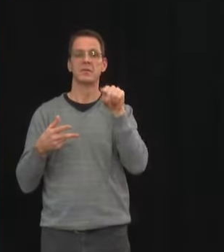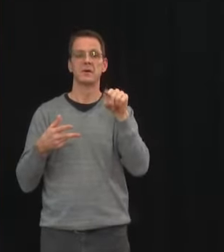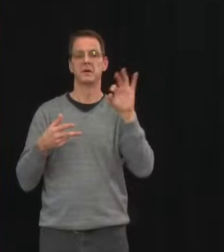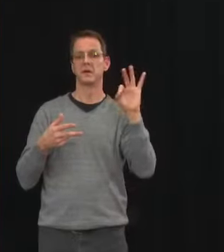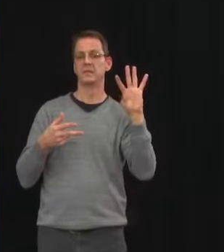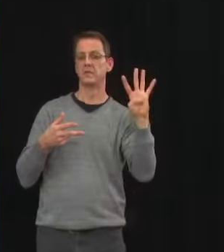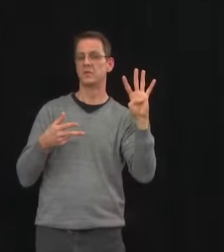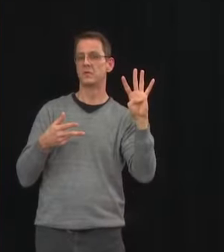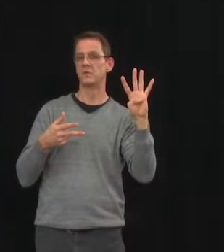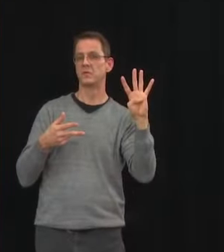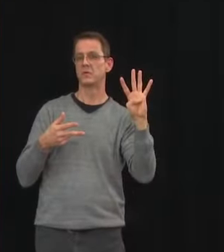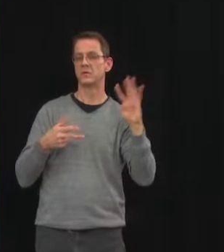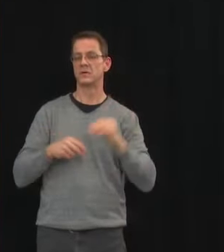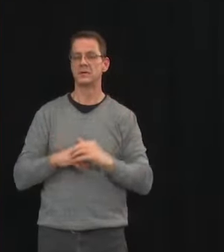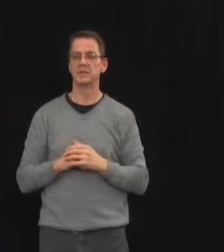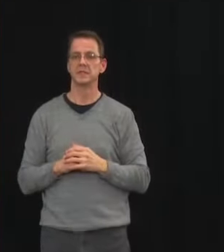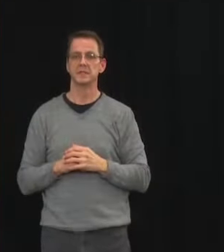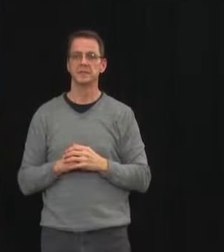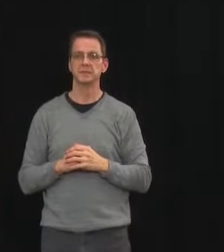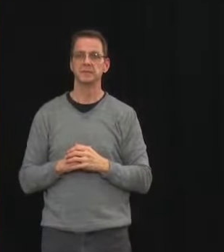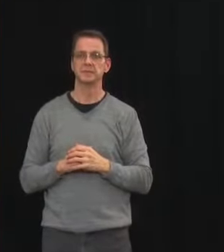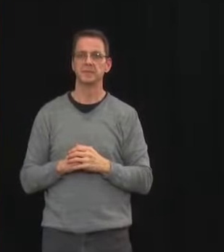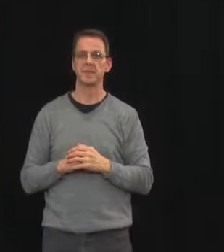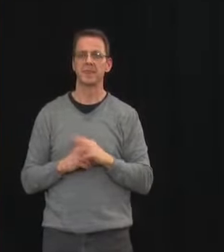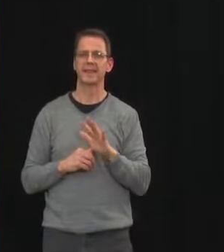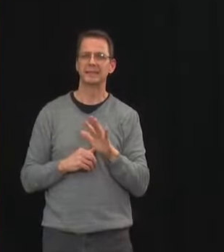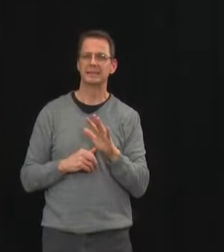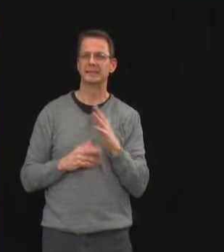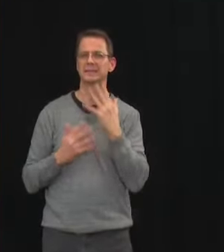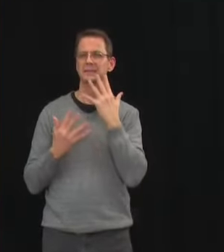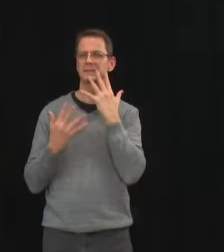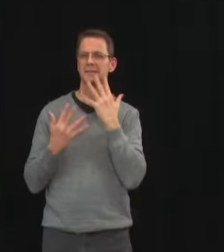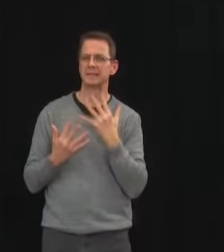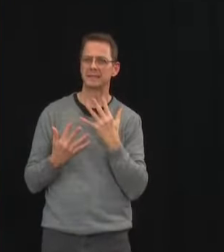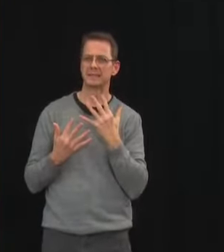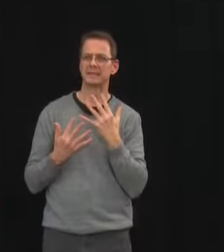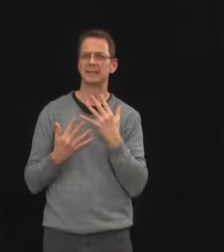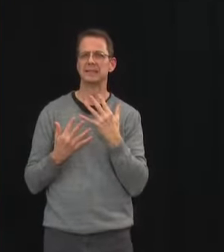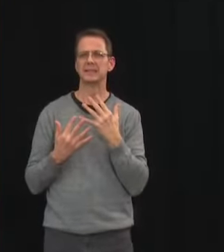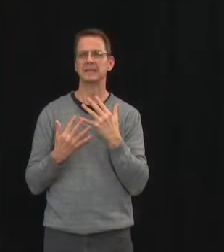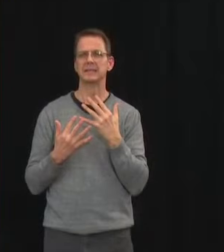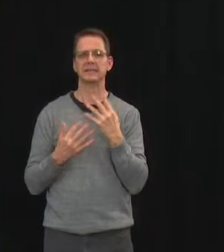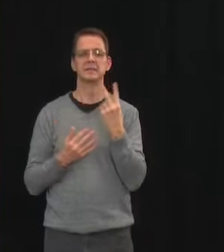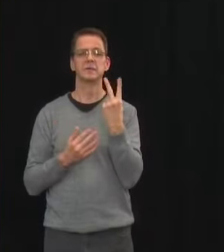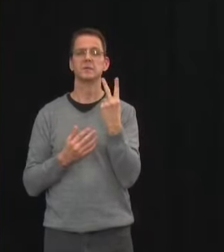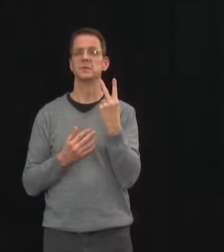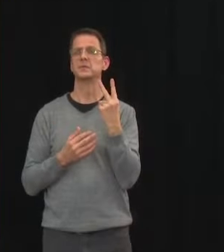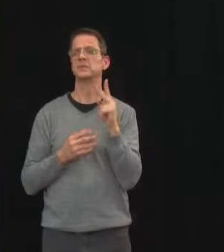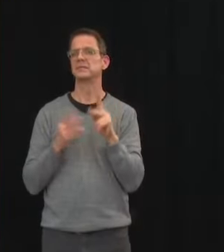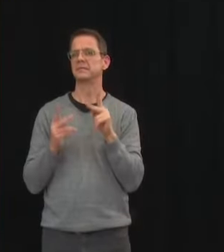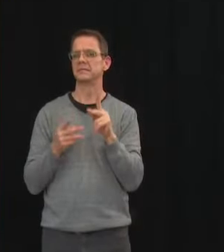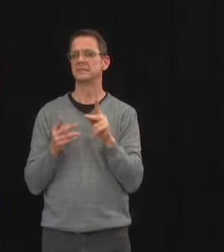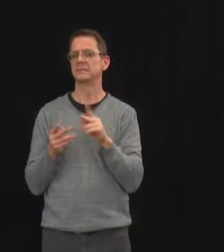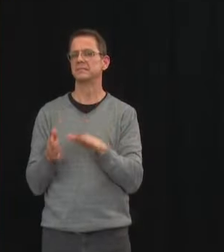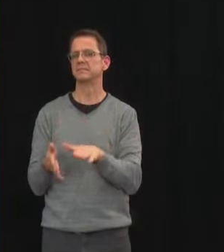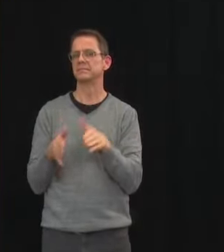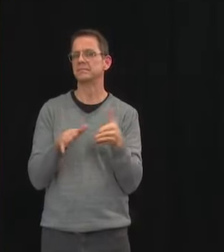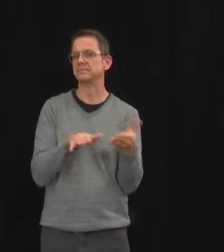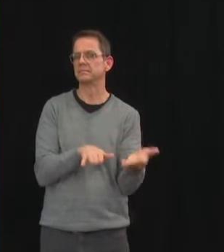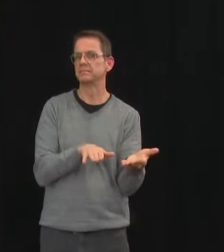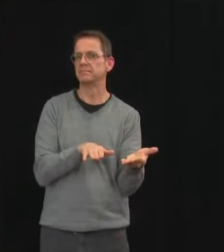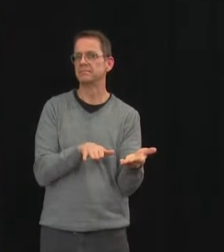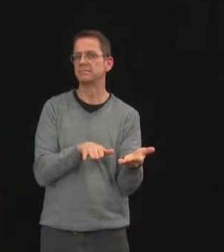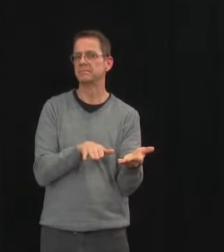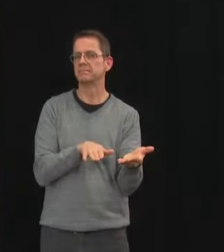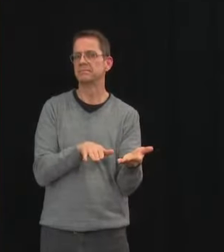declining, this does not lessen the loss that many Albertans continue to feel from losing a loved one. My condolences go to anyone